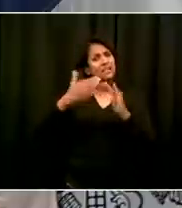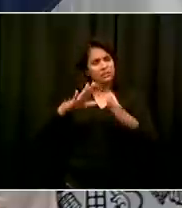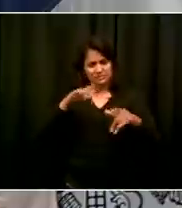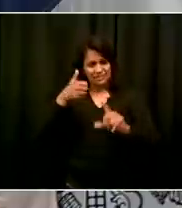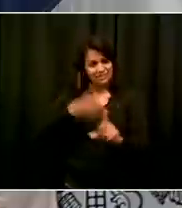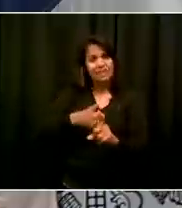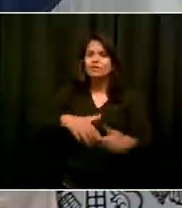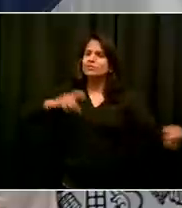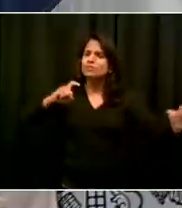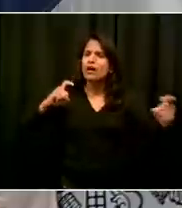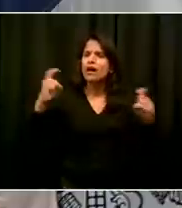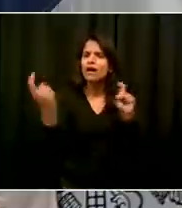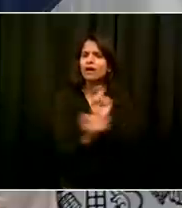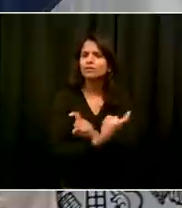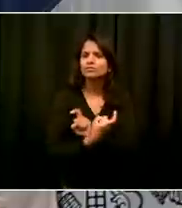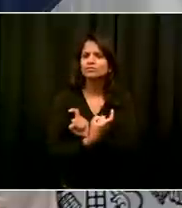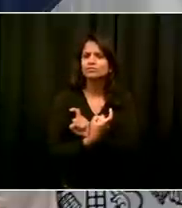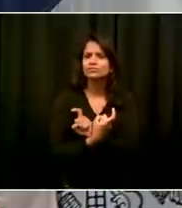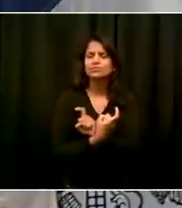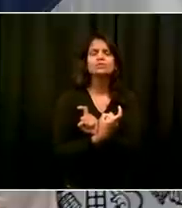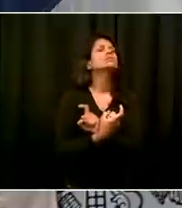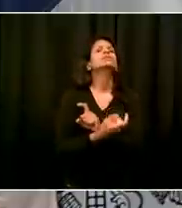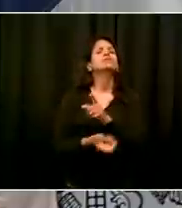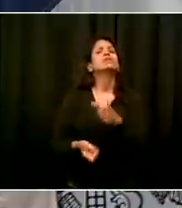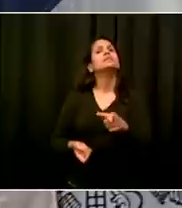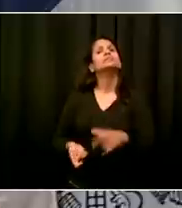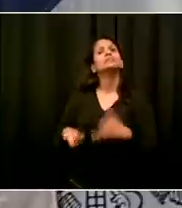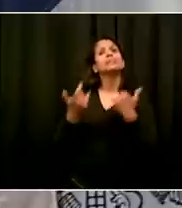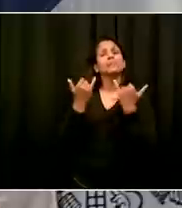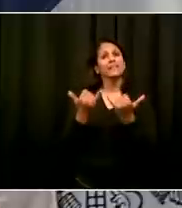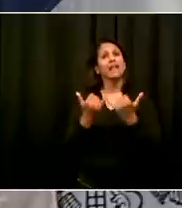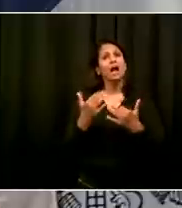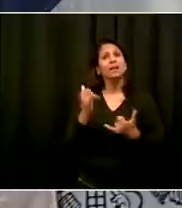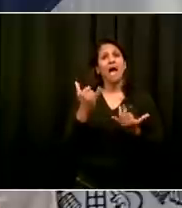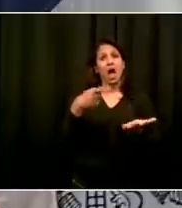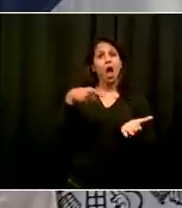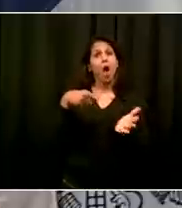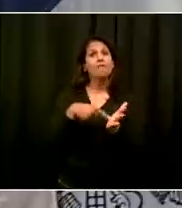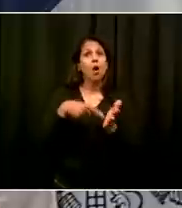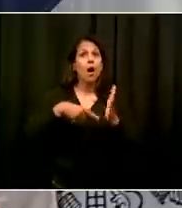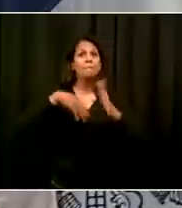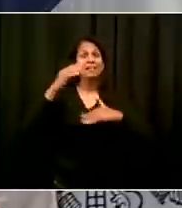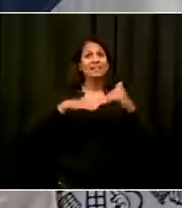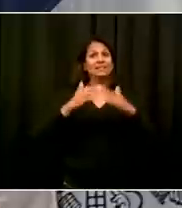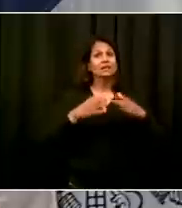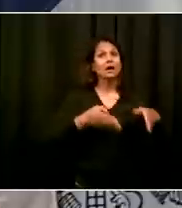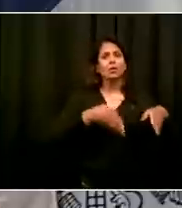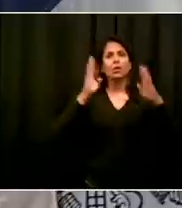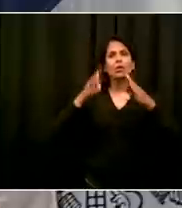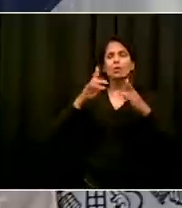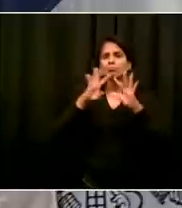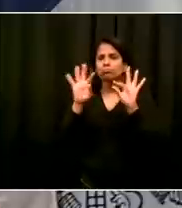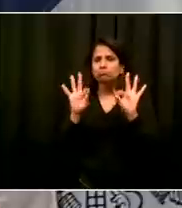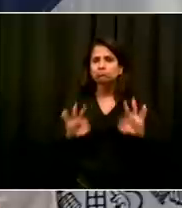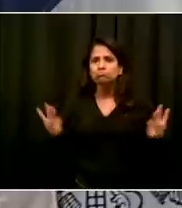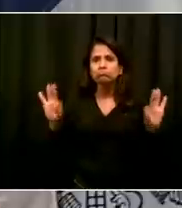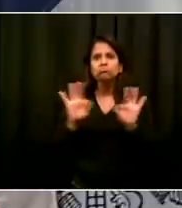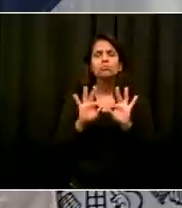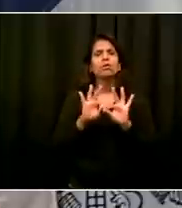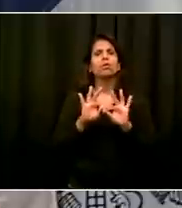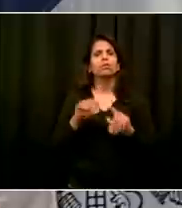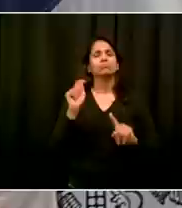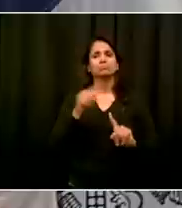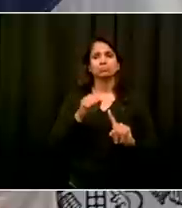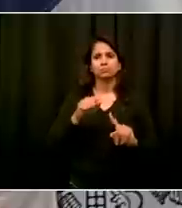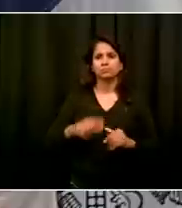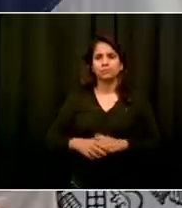huge crushing need for affordable housing that developed over those decades, and the kind of population plus the rising cost of living